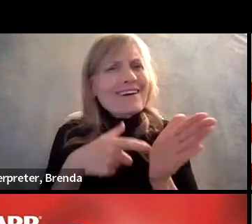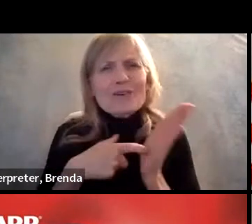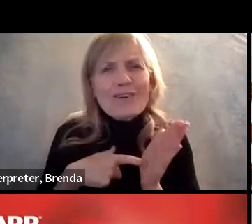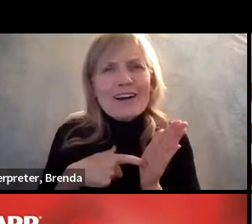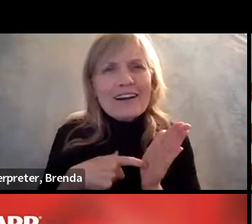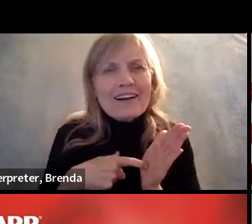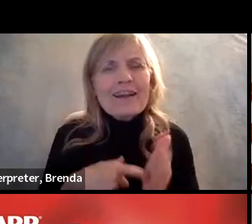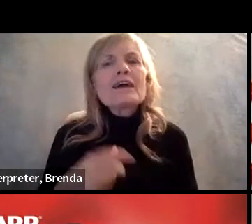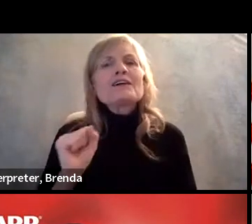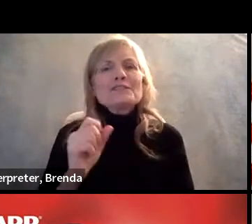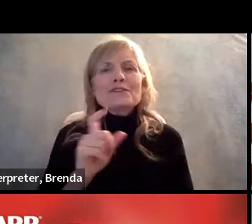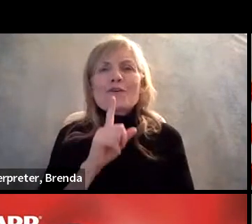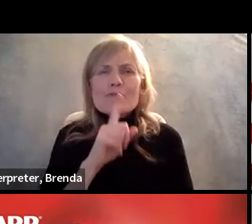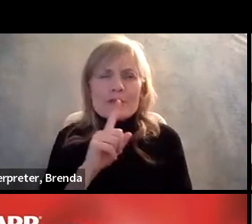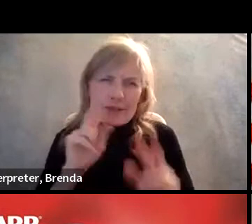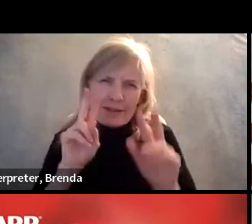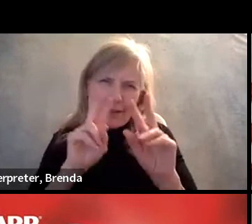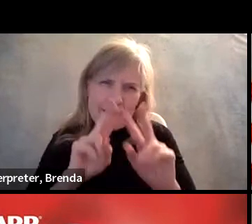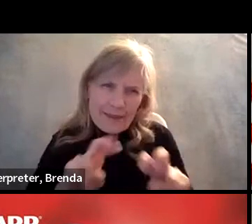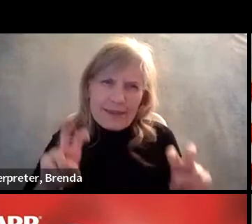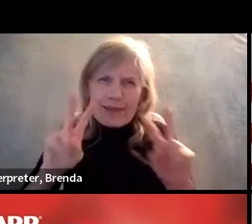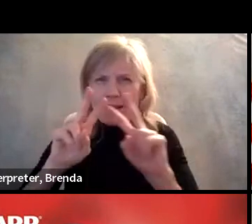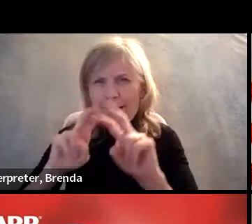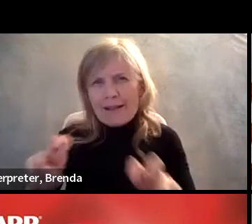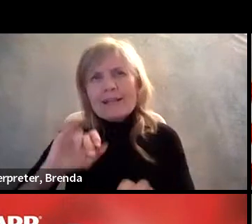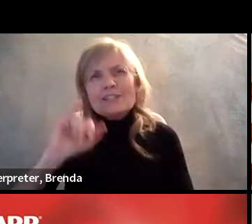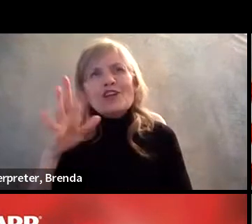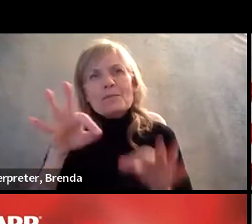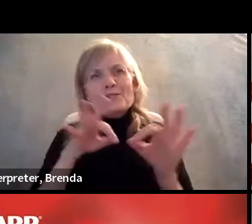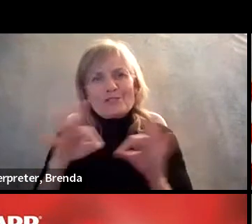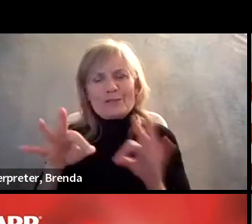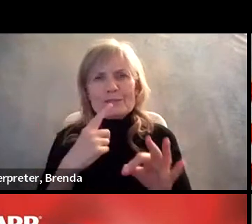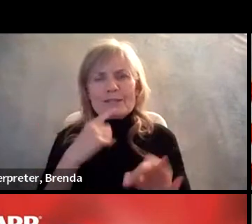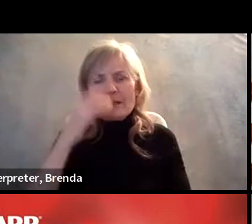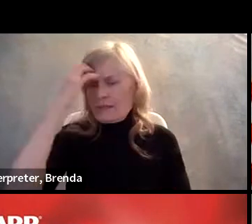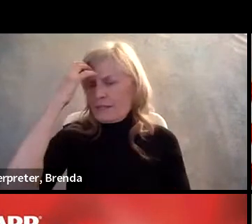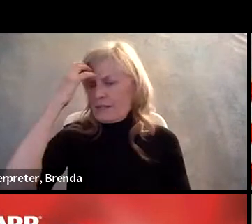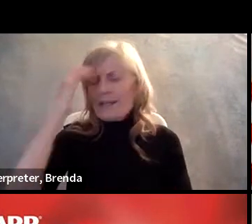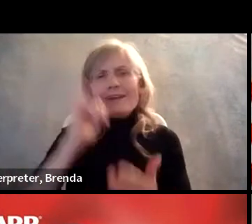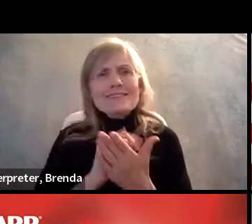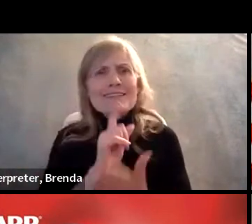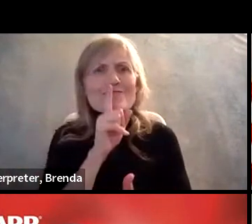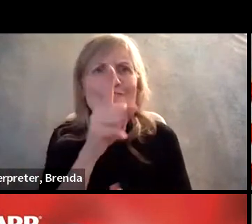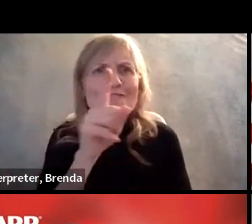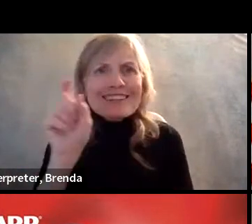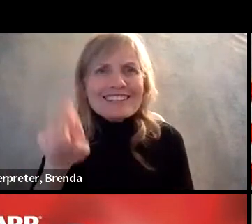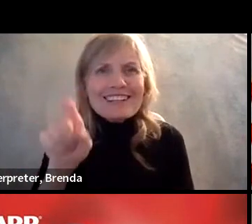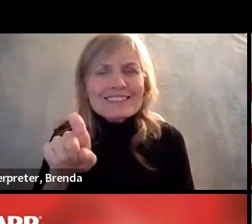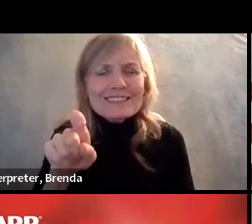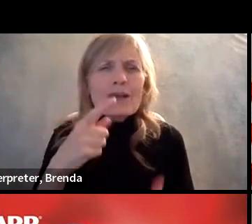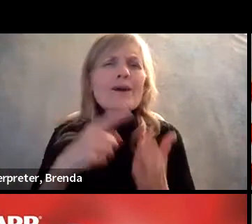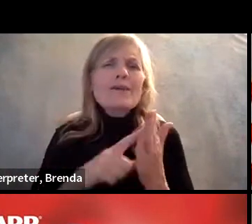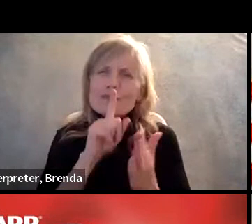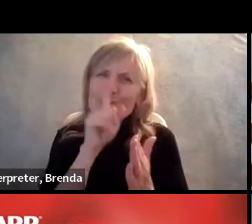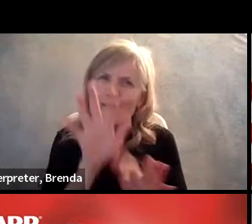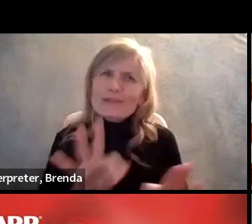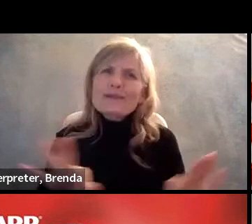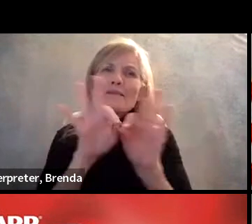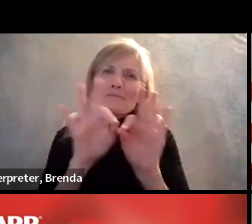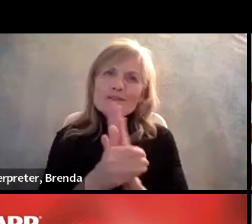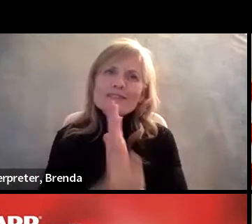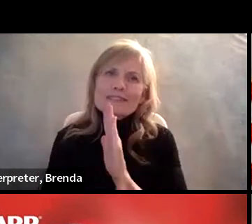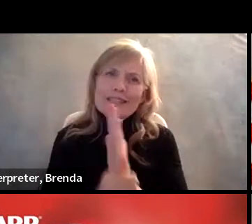with an eye to, is this really necessary? The way we've written it, what is really the important parts, very important,